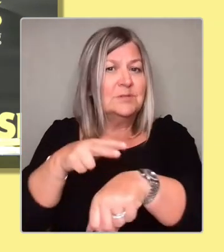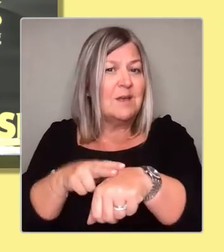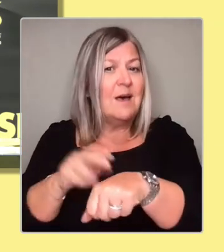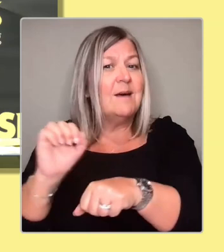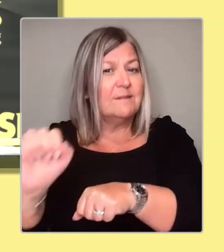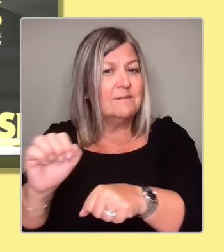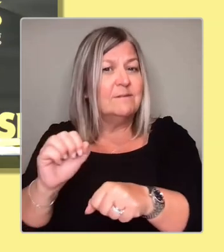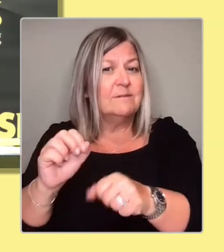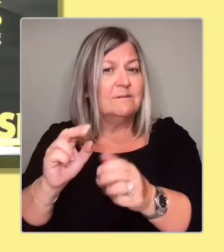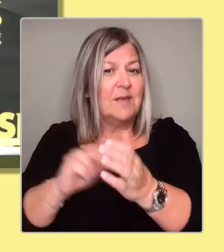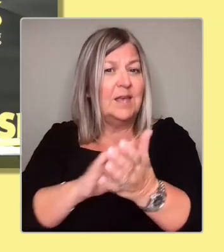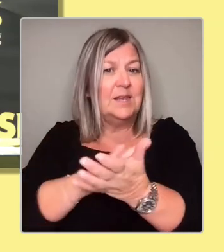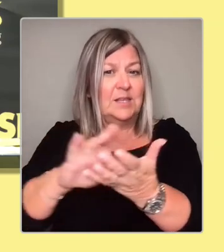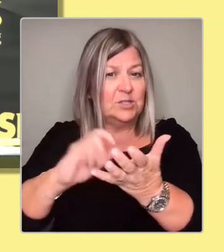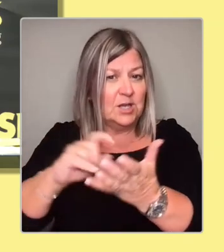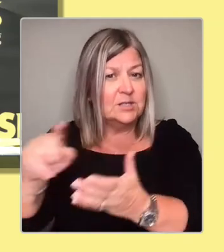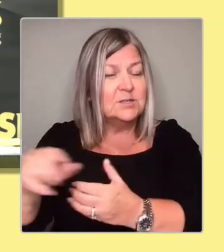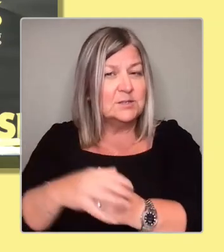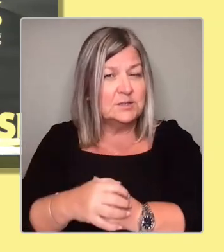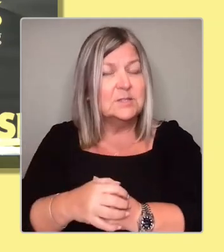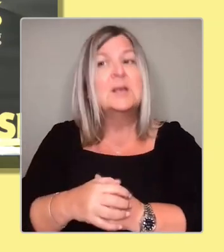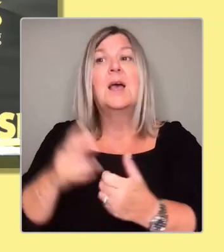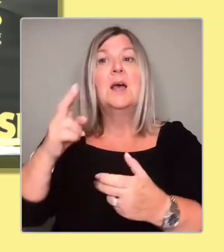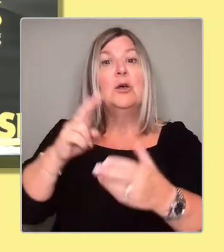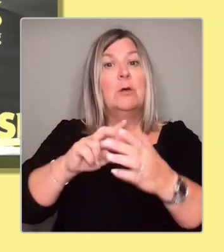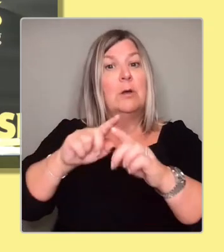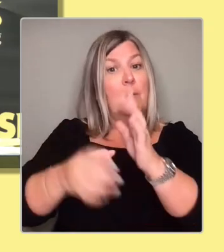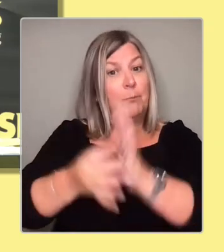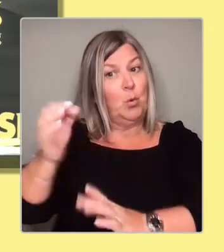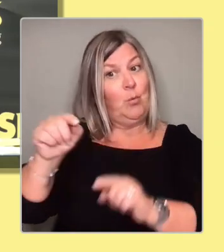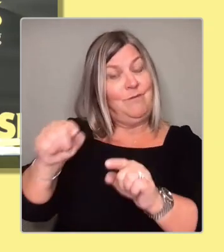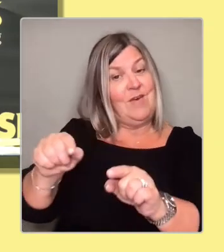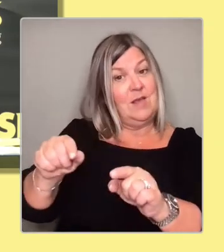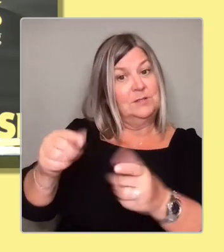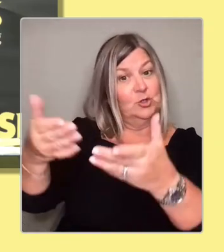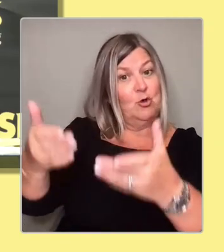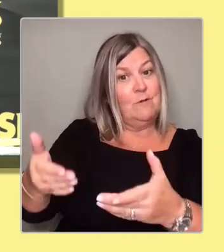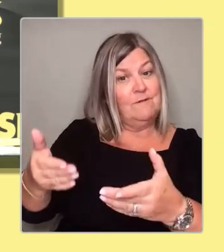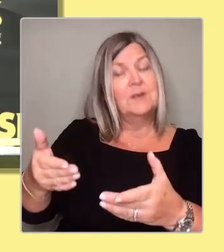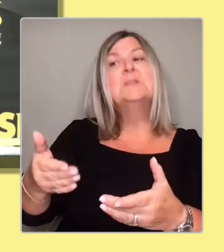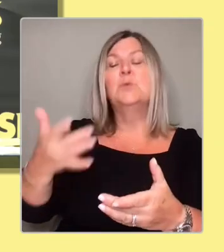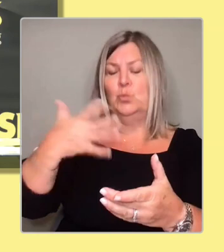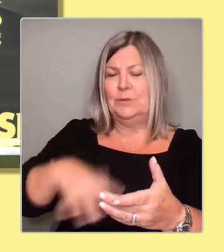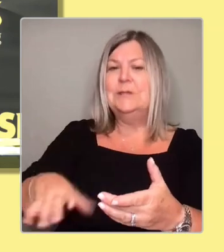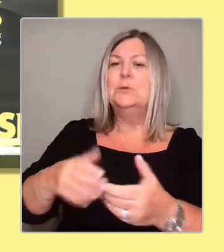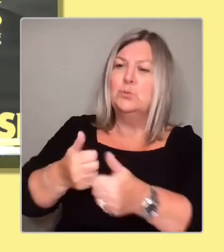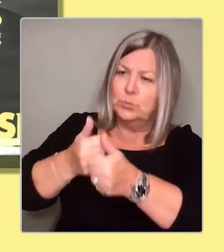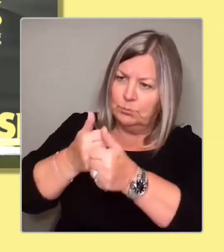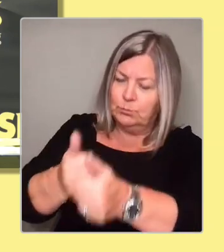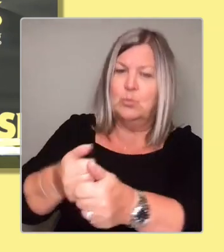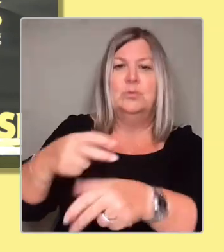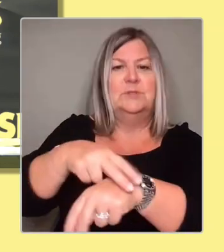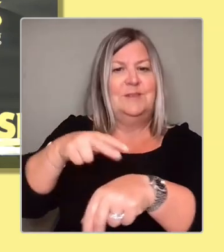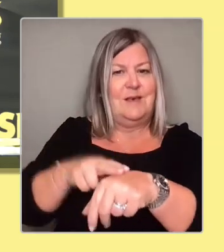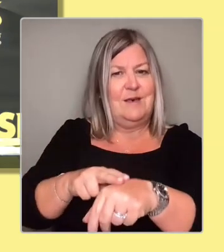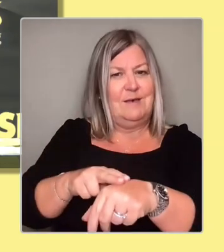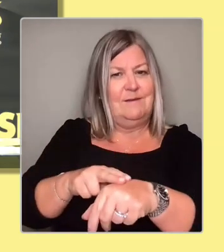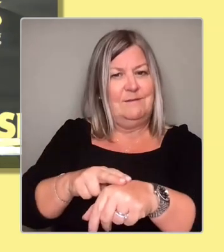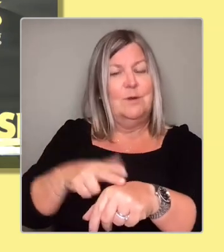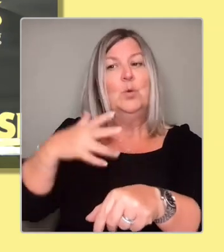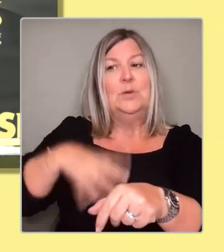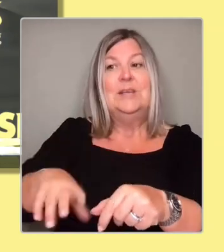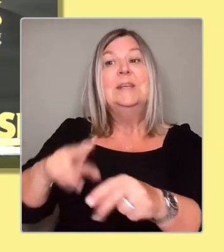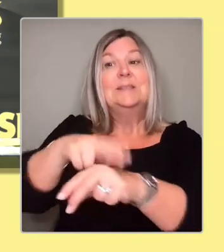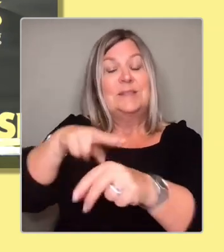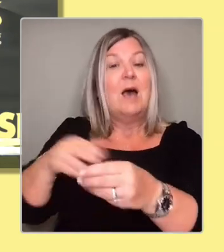we've got to support the staff. And I think it's going to be a staff led change that will do that. So I want to hear, that would be something that I would do in my first few